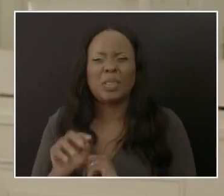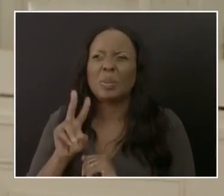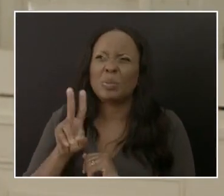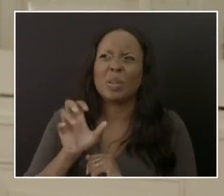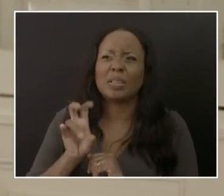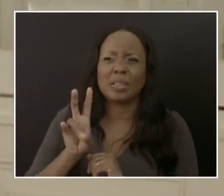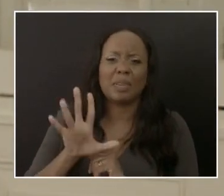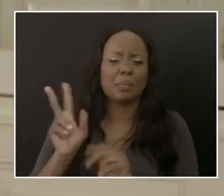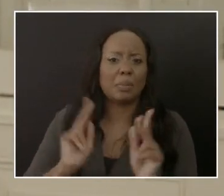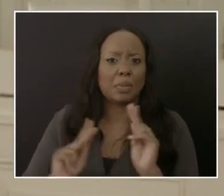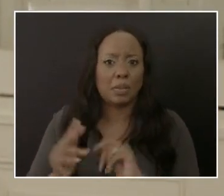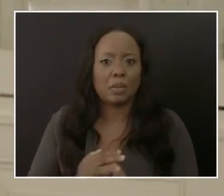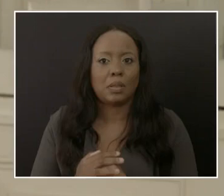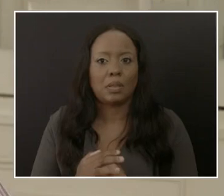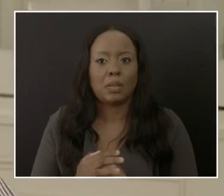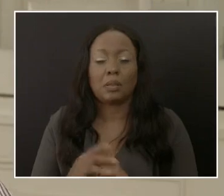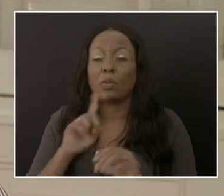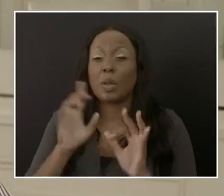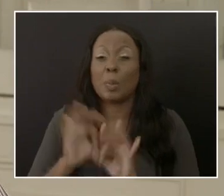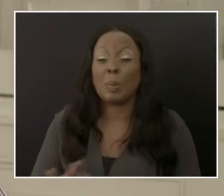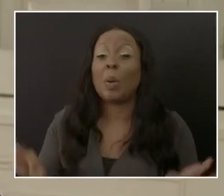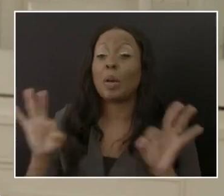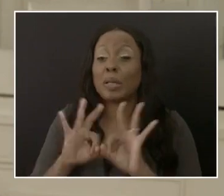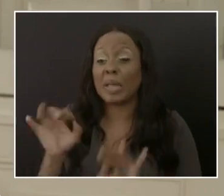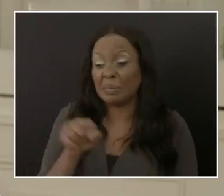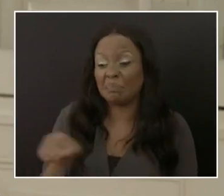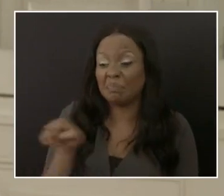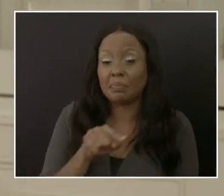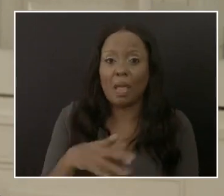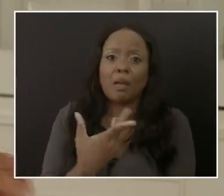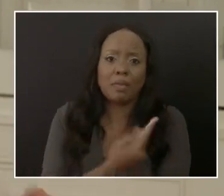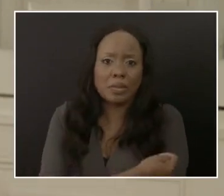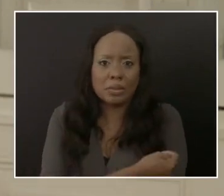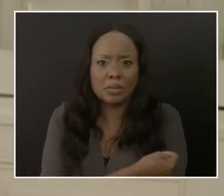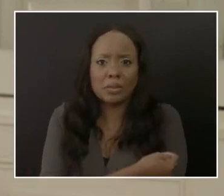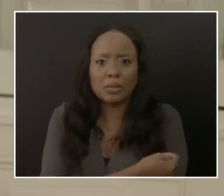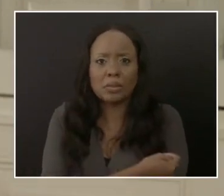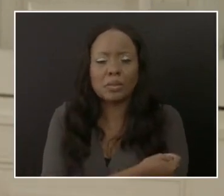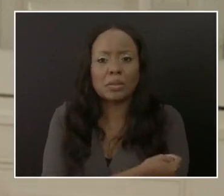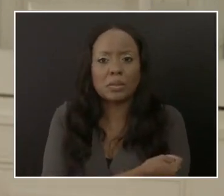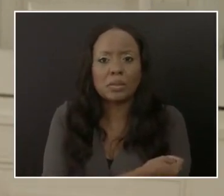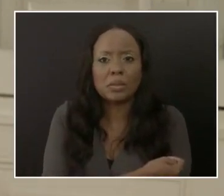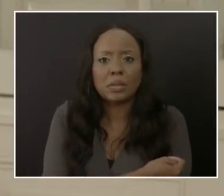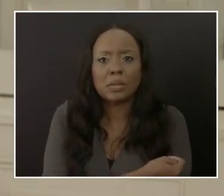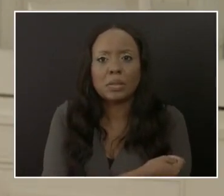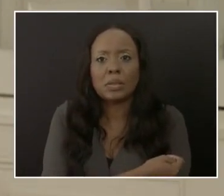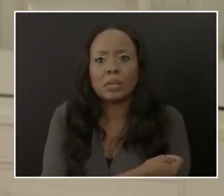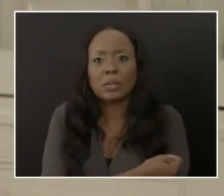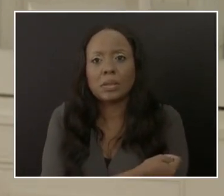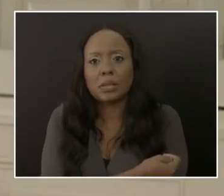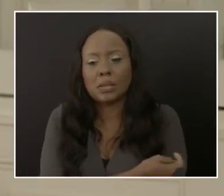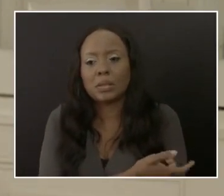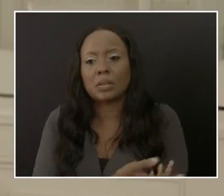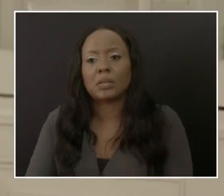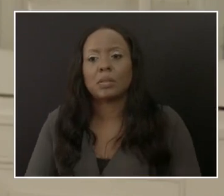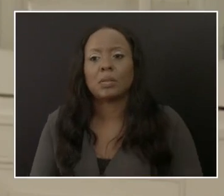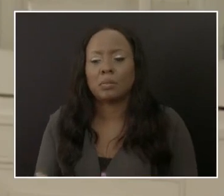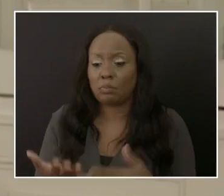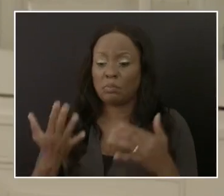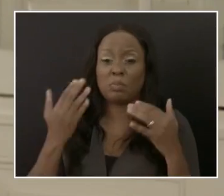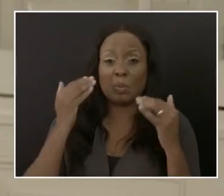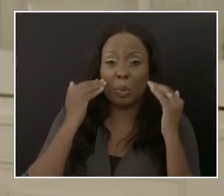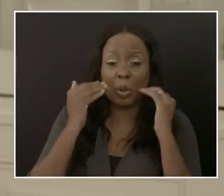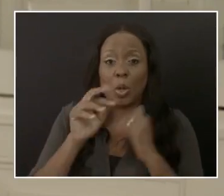they be vaccinated because they have extremely poor outcomes. because renal disease